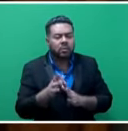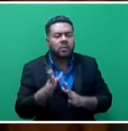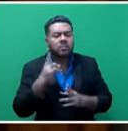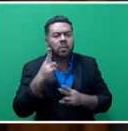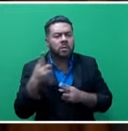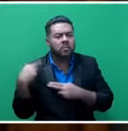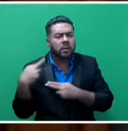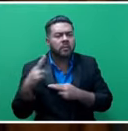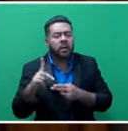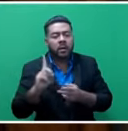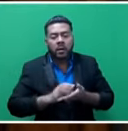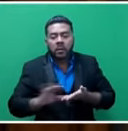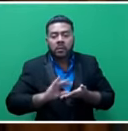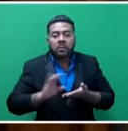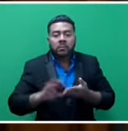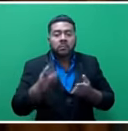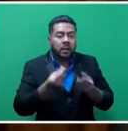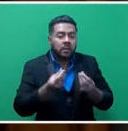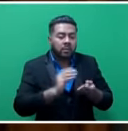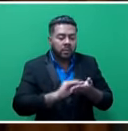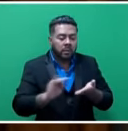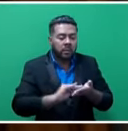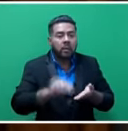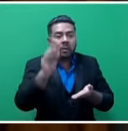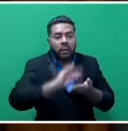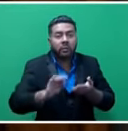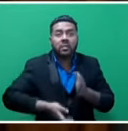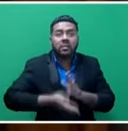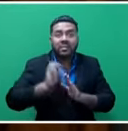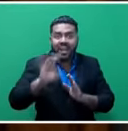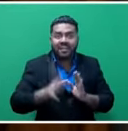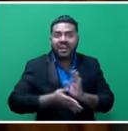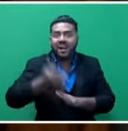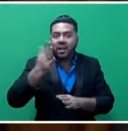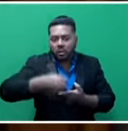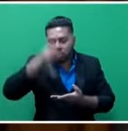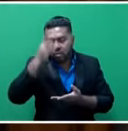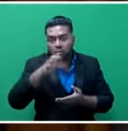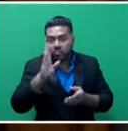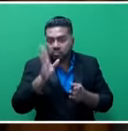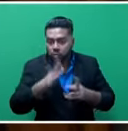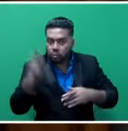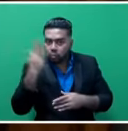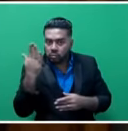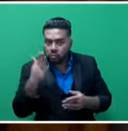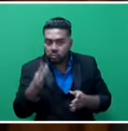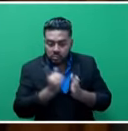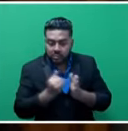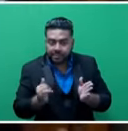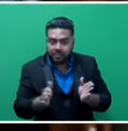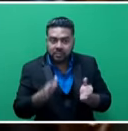and monitoring of the annual operational grants that we give to 10 higher education institutions. These institutions are